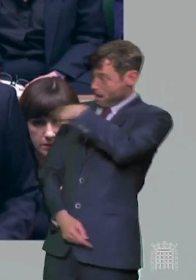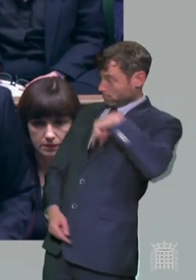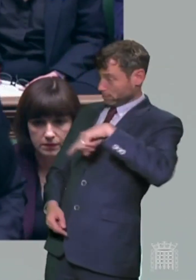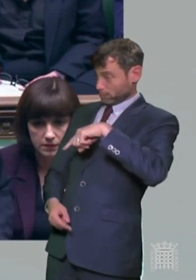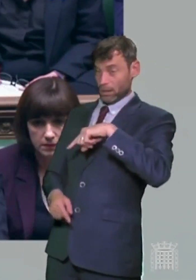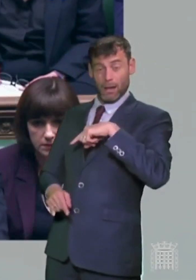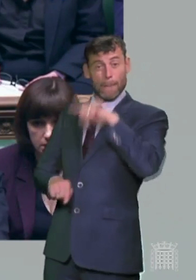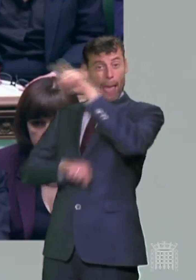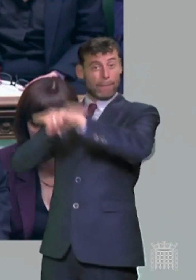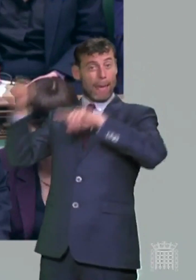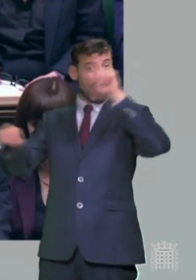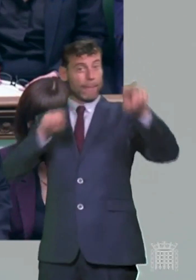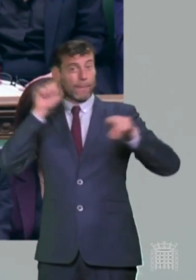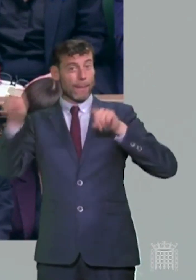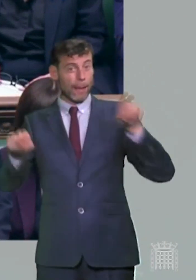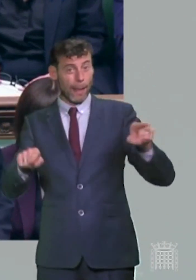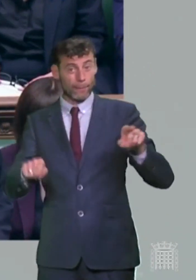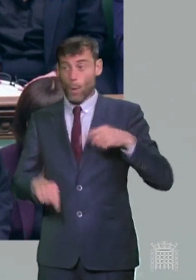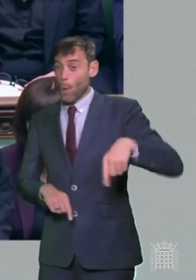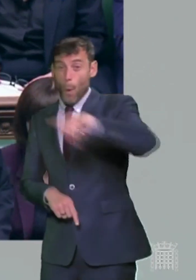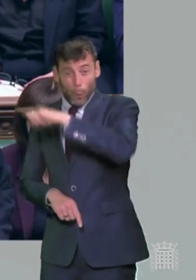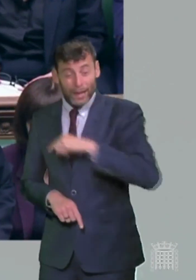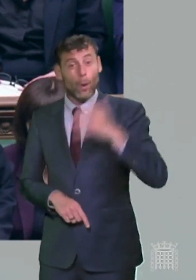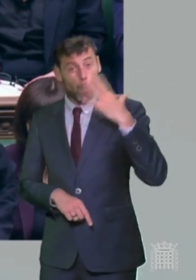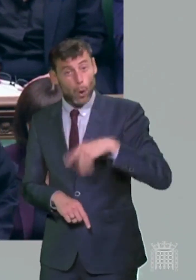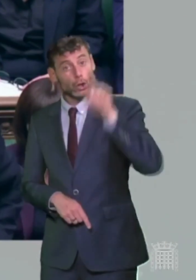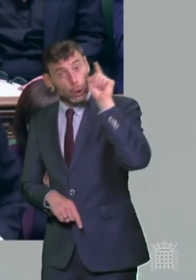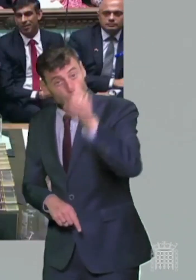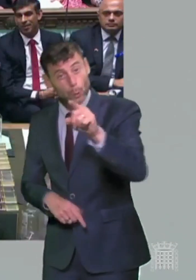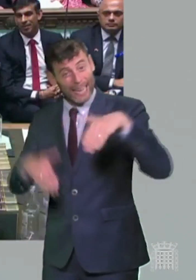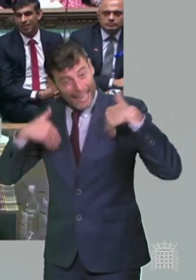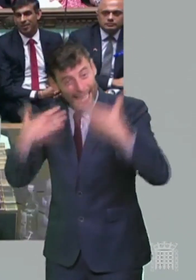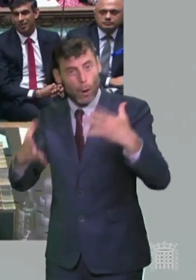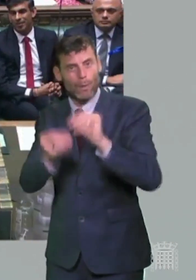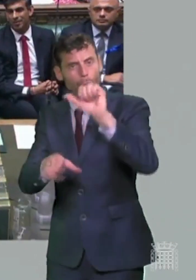Can't he hear the country screaming at him, get on with your job?